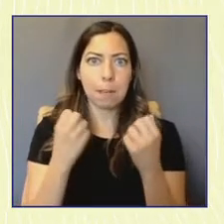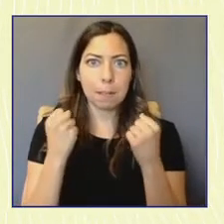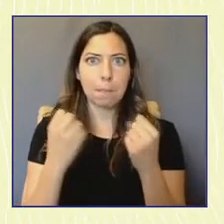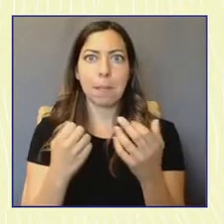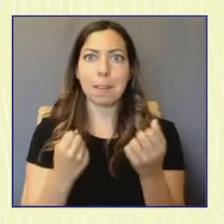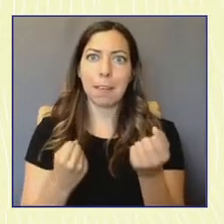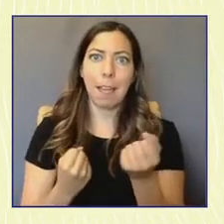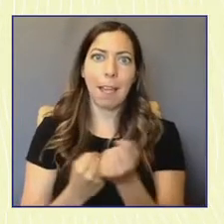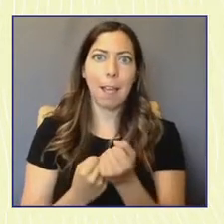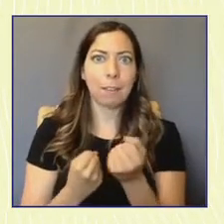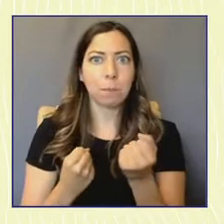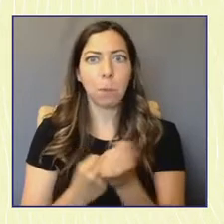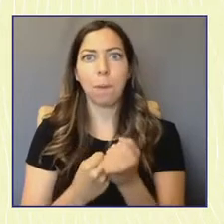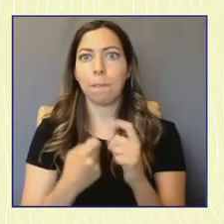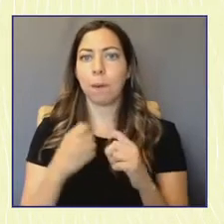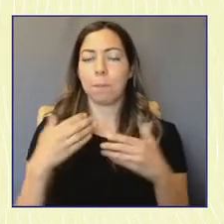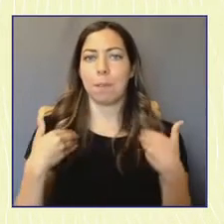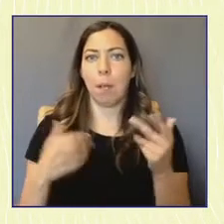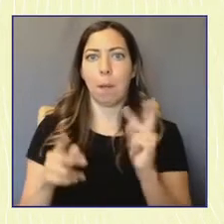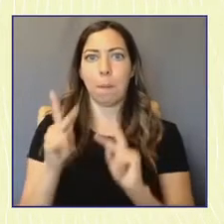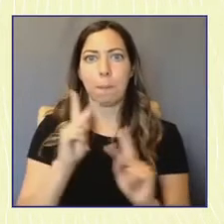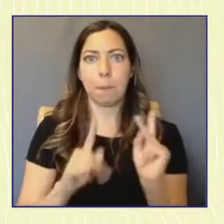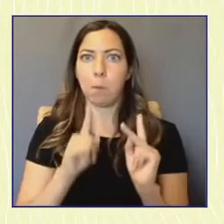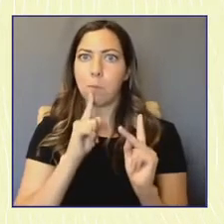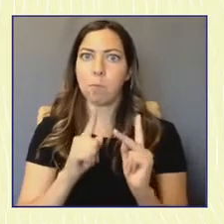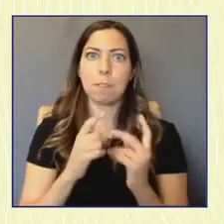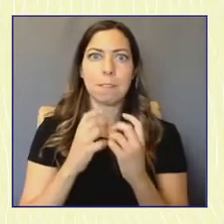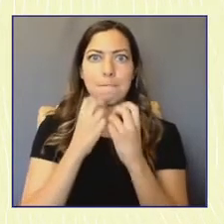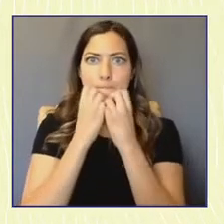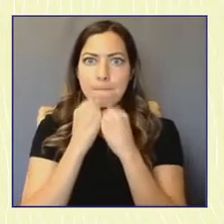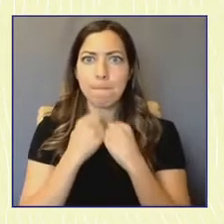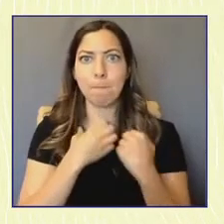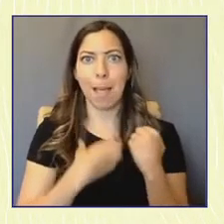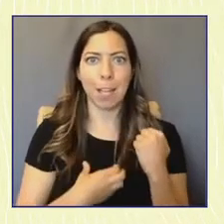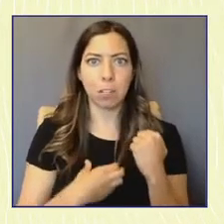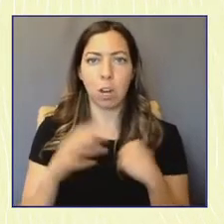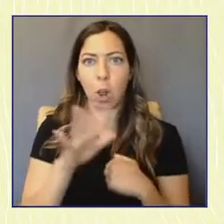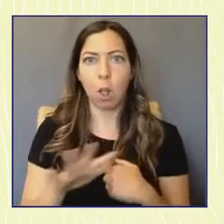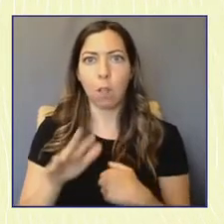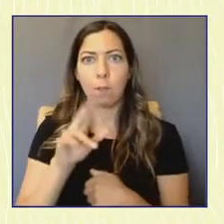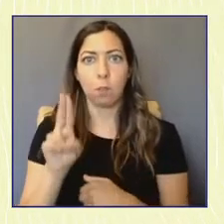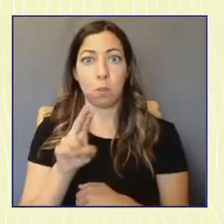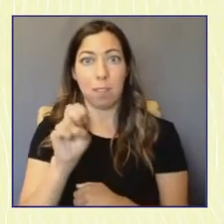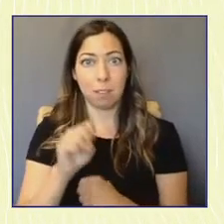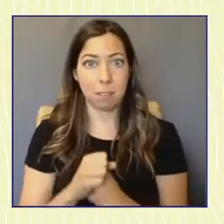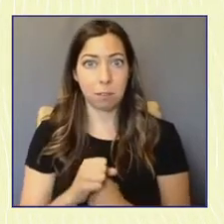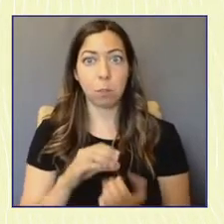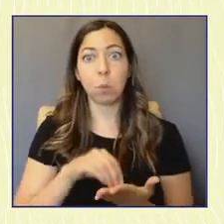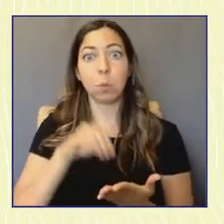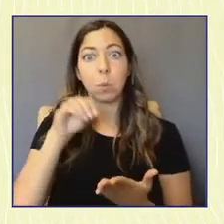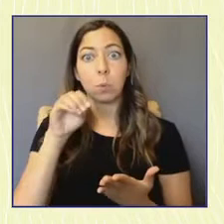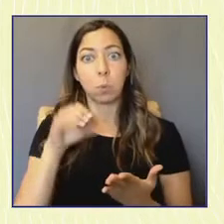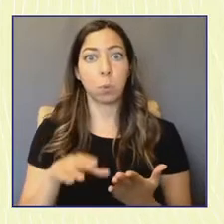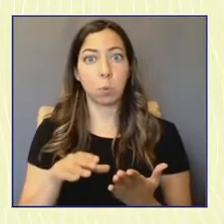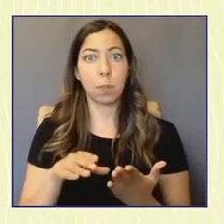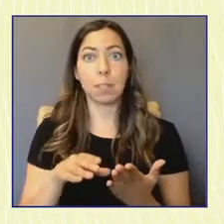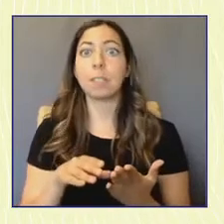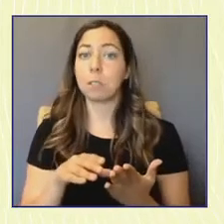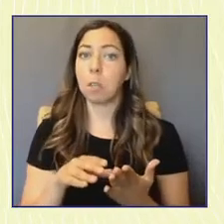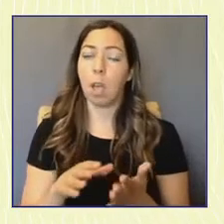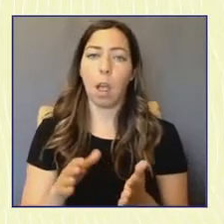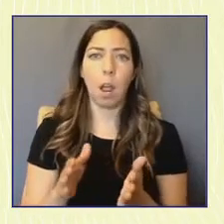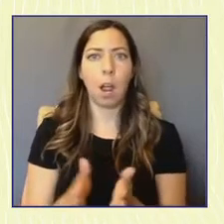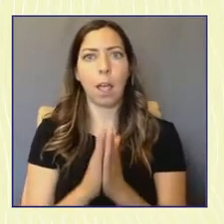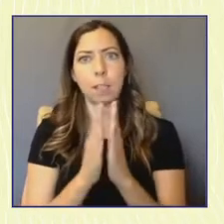by young people across the country. Students are demanding change on so many issues, from